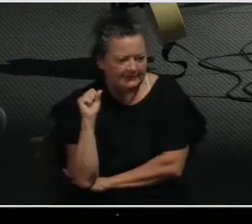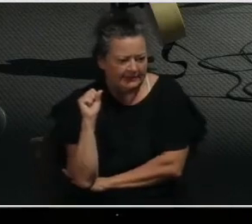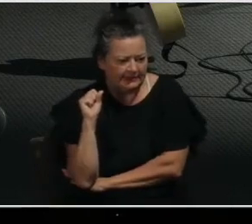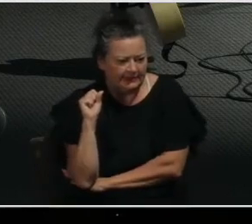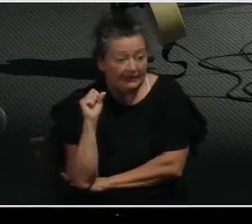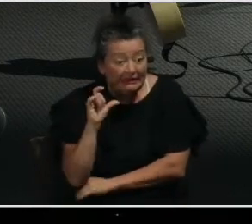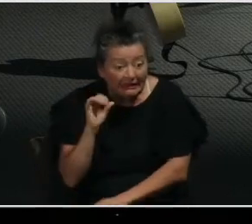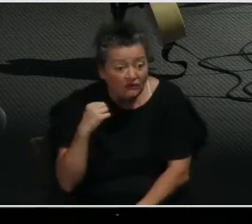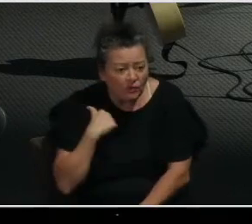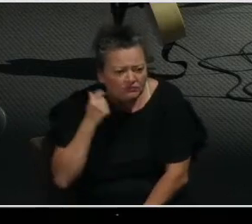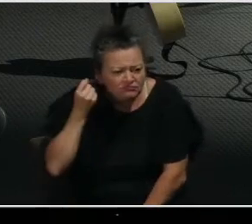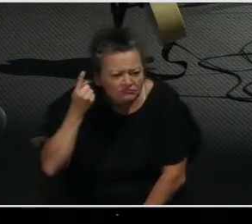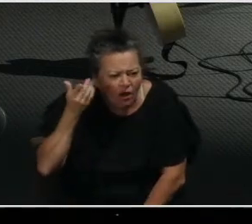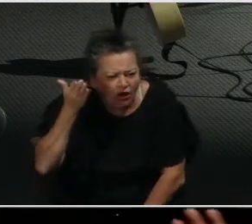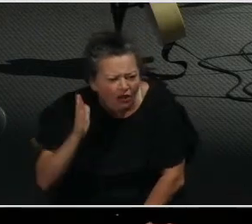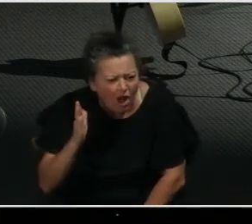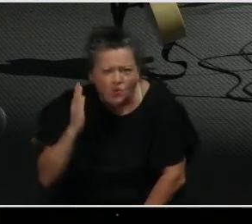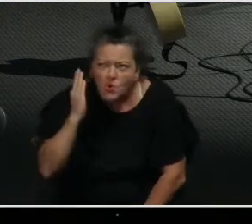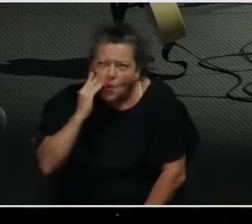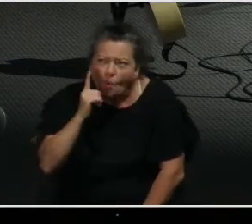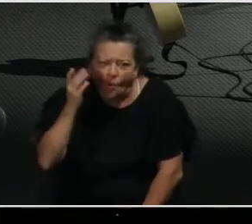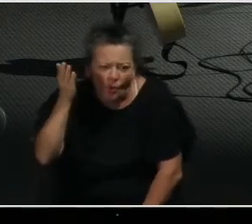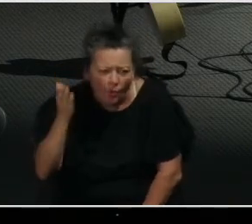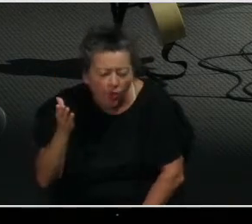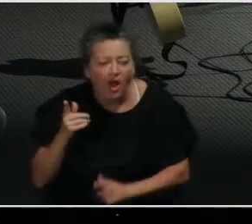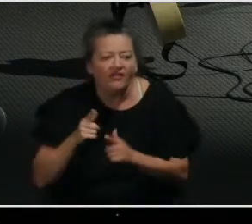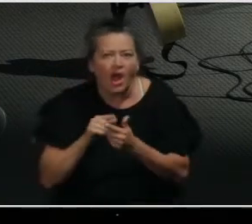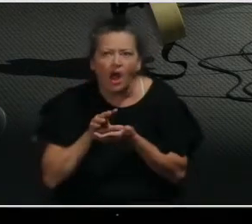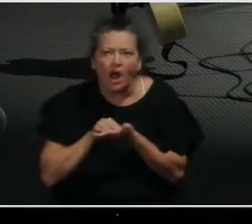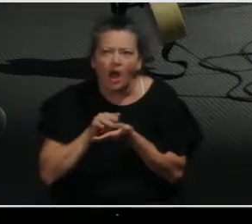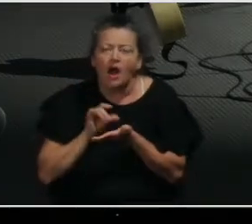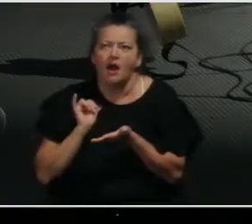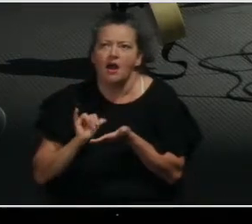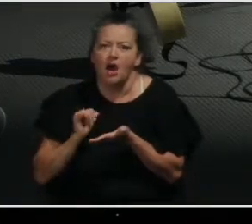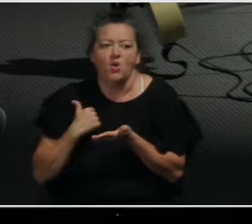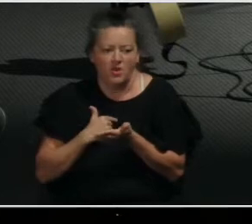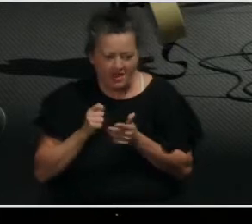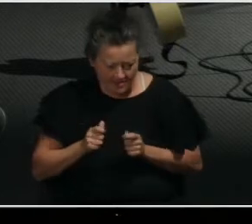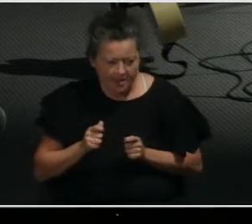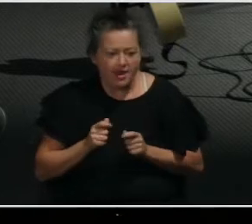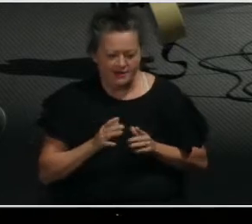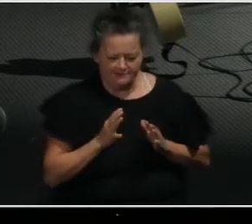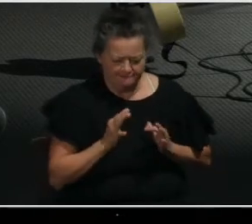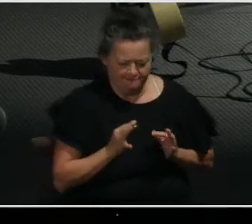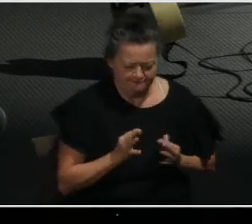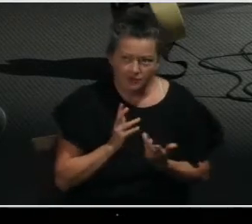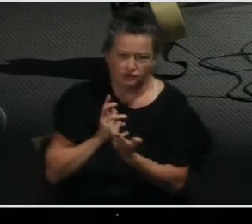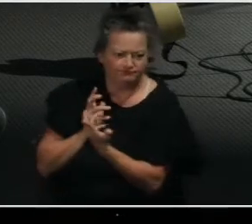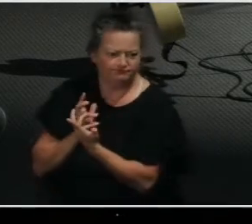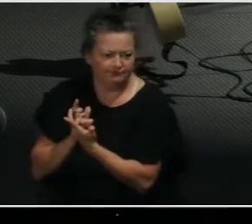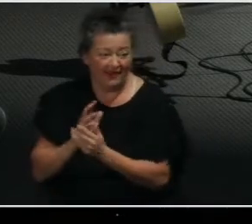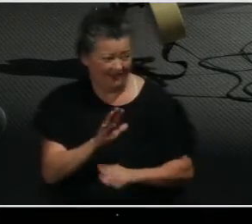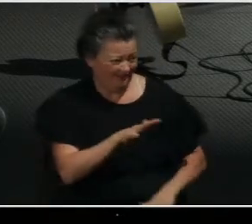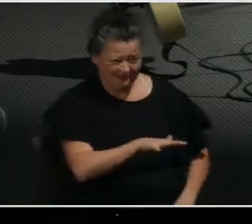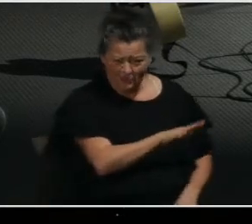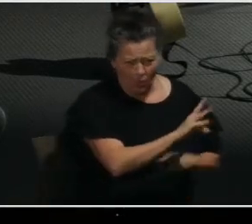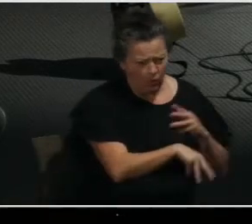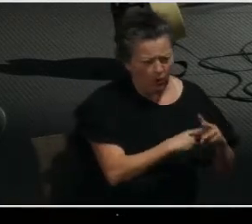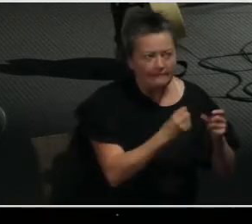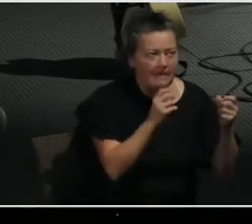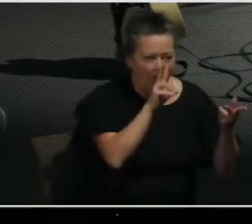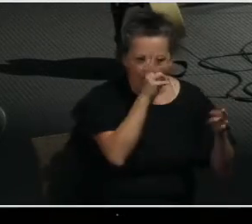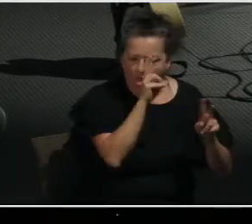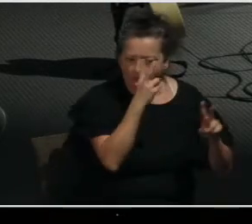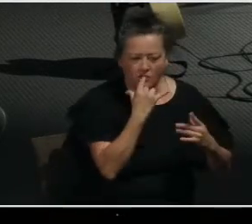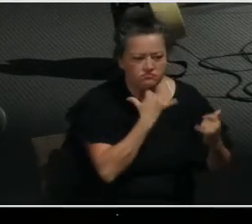life-pleasing to Him. There's a lot of misinformation out there about God. Have you noticed? And people make statements